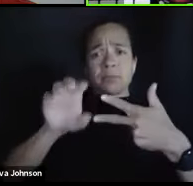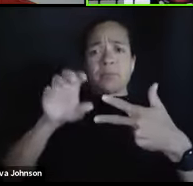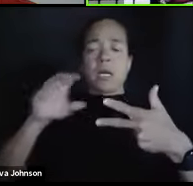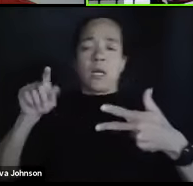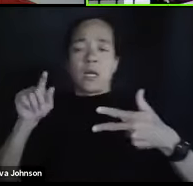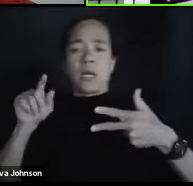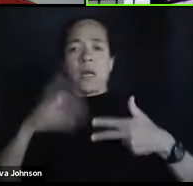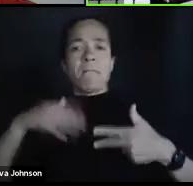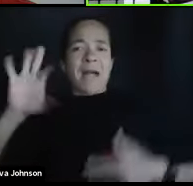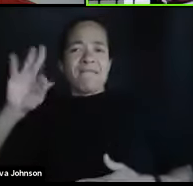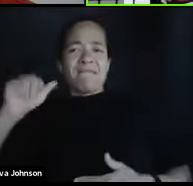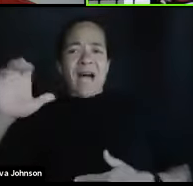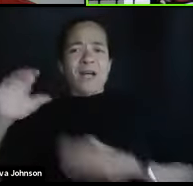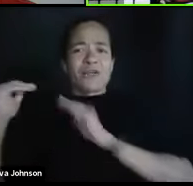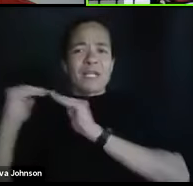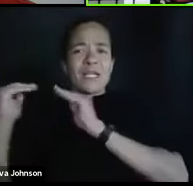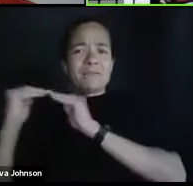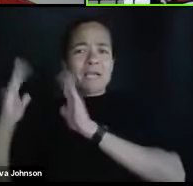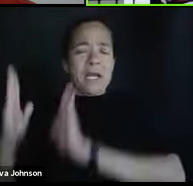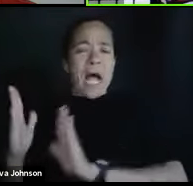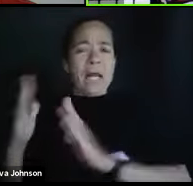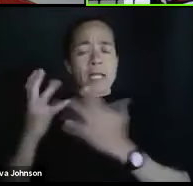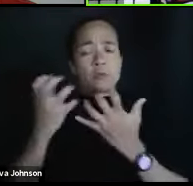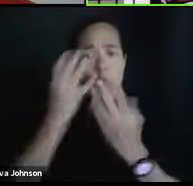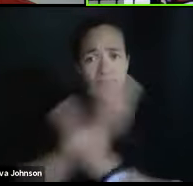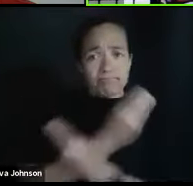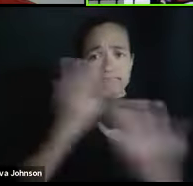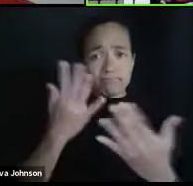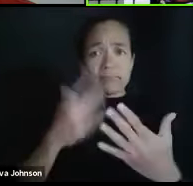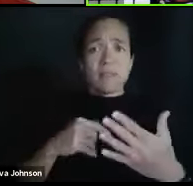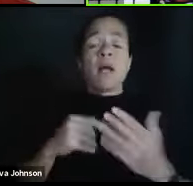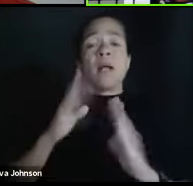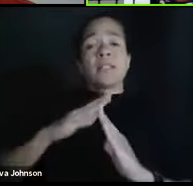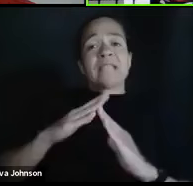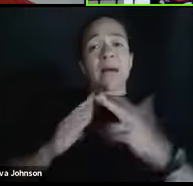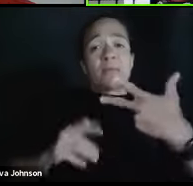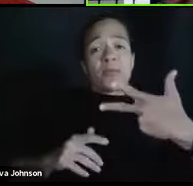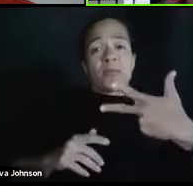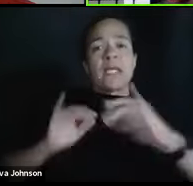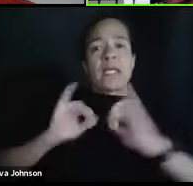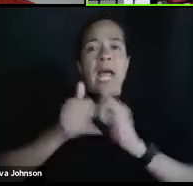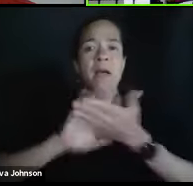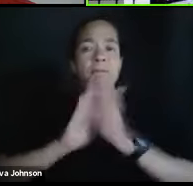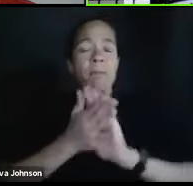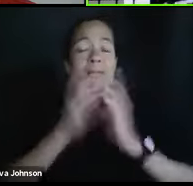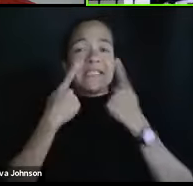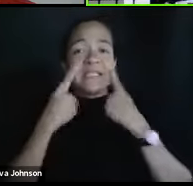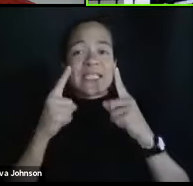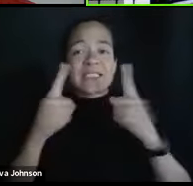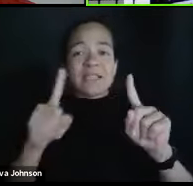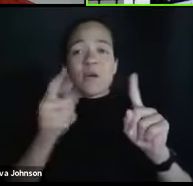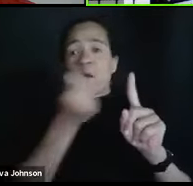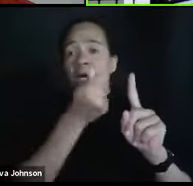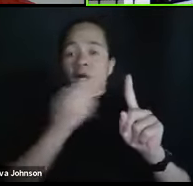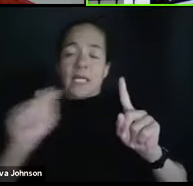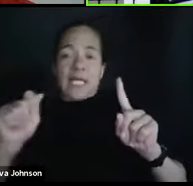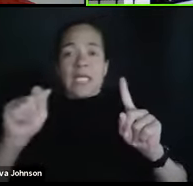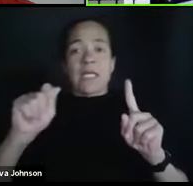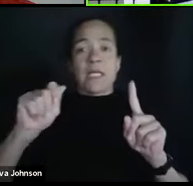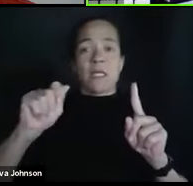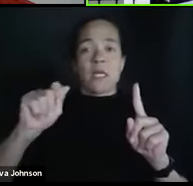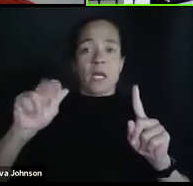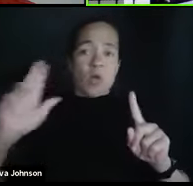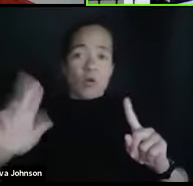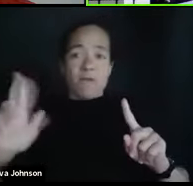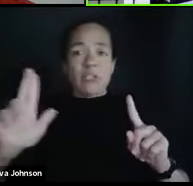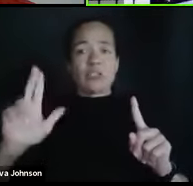colleagues would want you to know about being successful in any of the UofL faculty